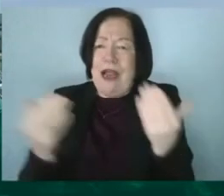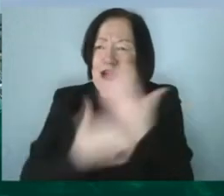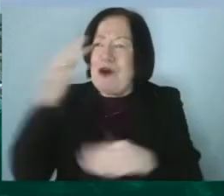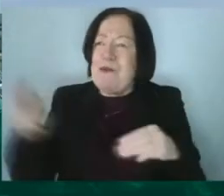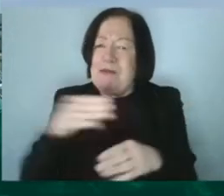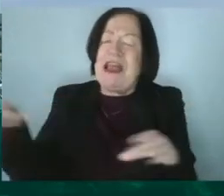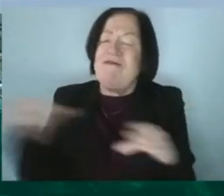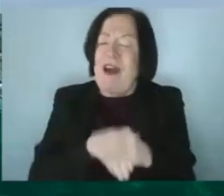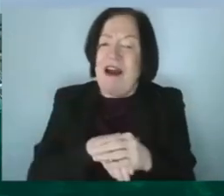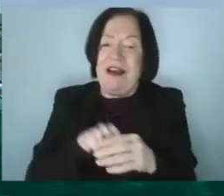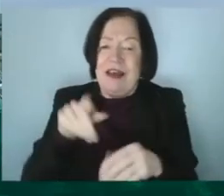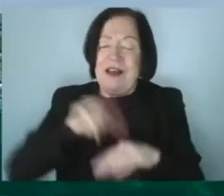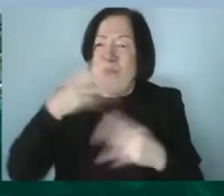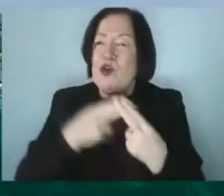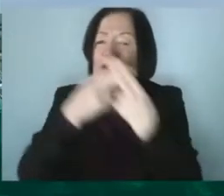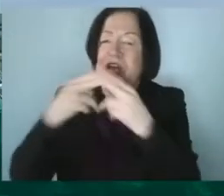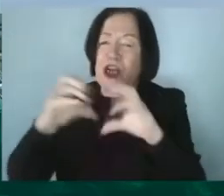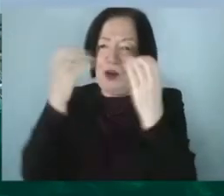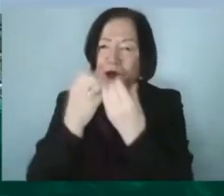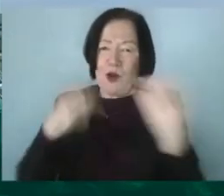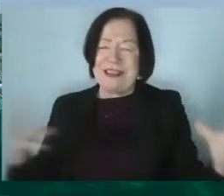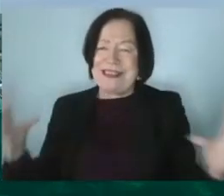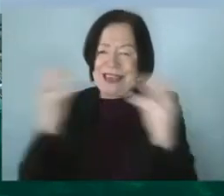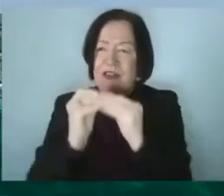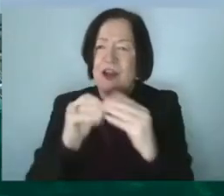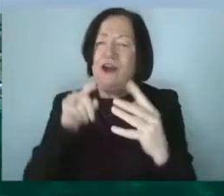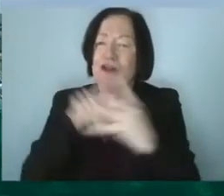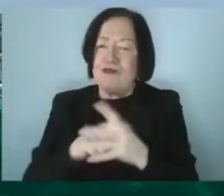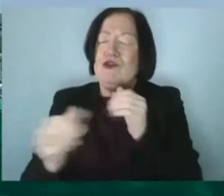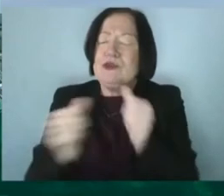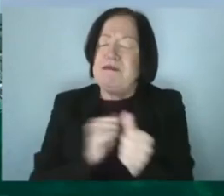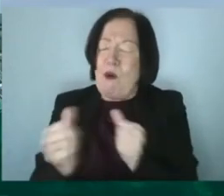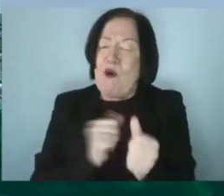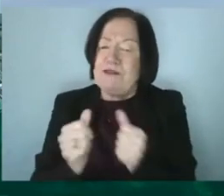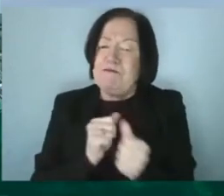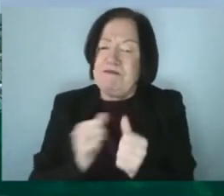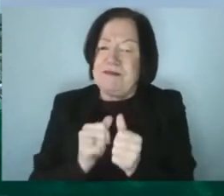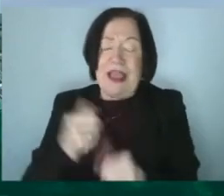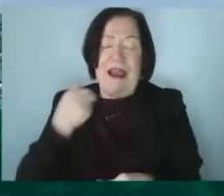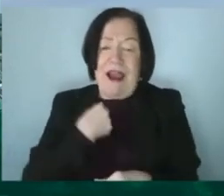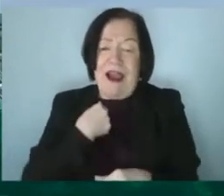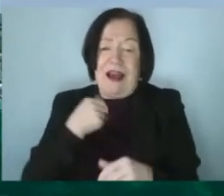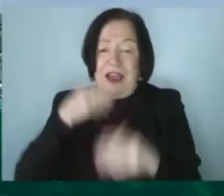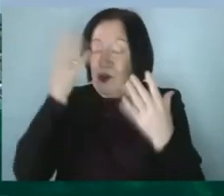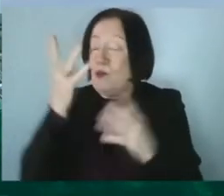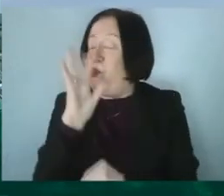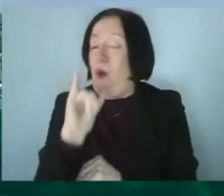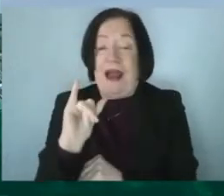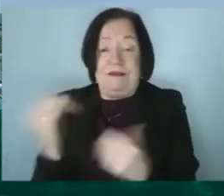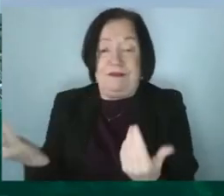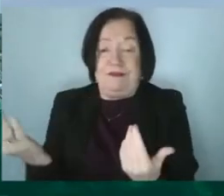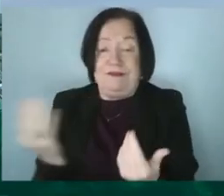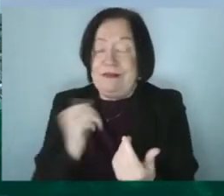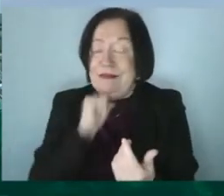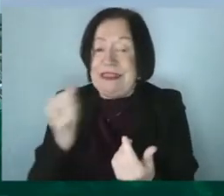there's nothing more uniting than a community coming together through sport in that way and and and um i just don't know why um it isn't